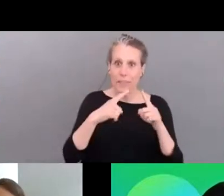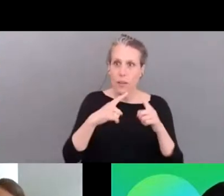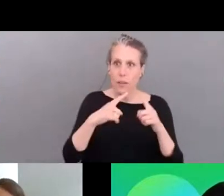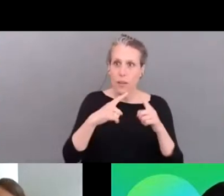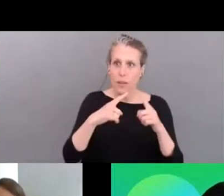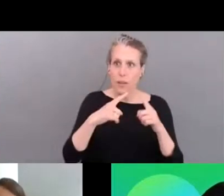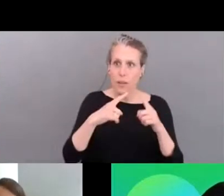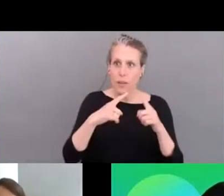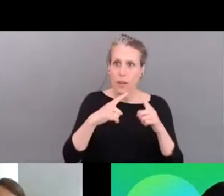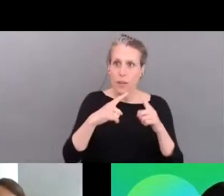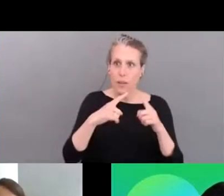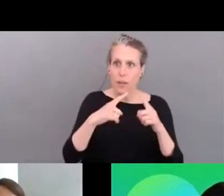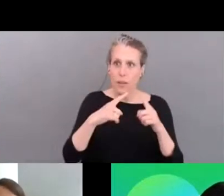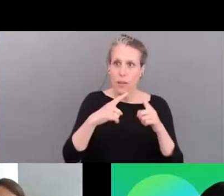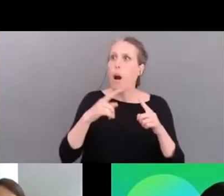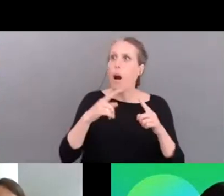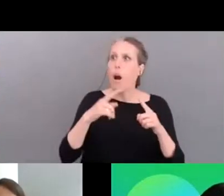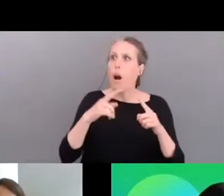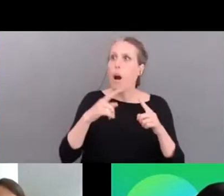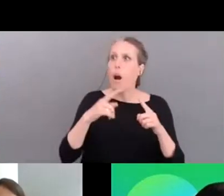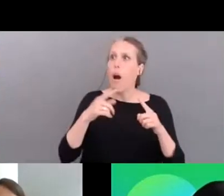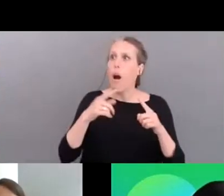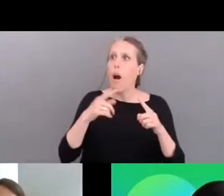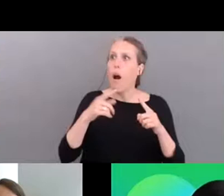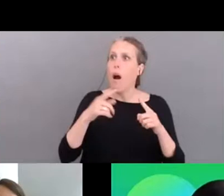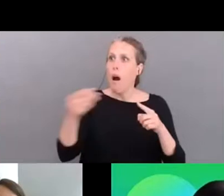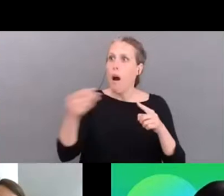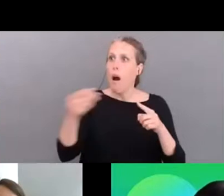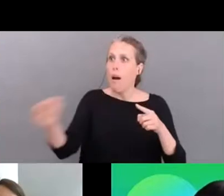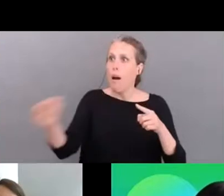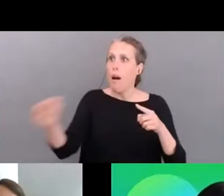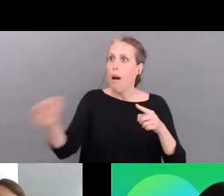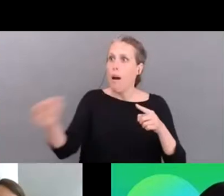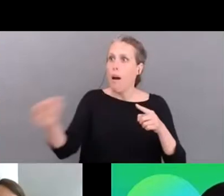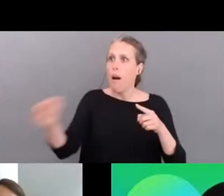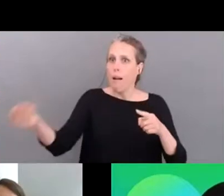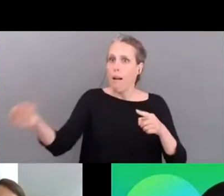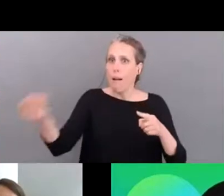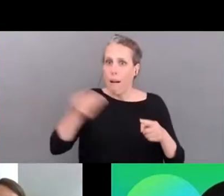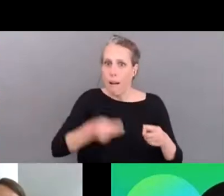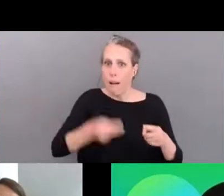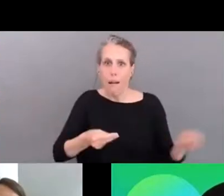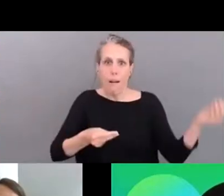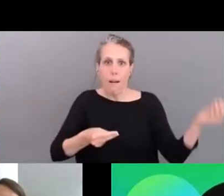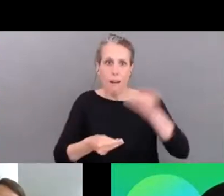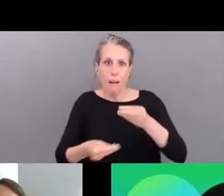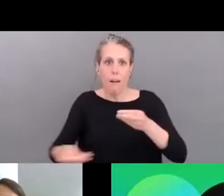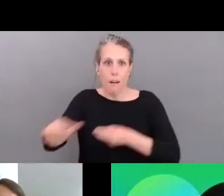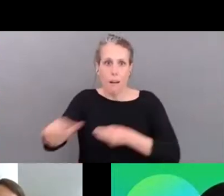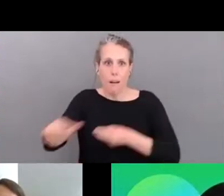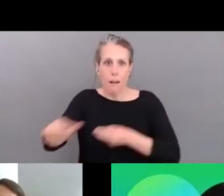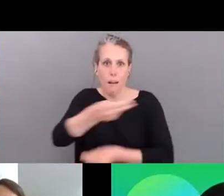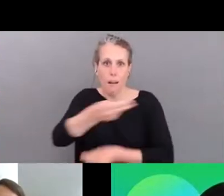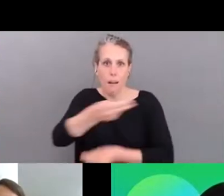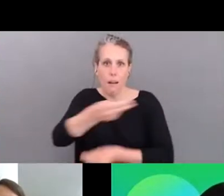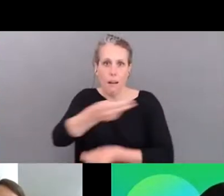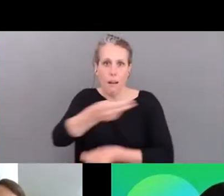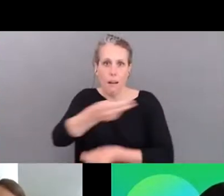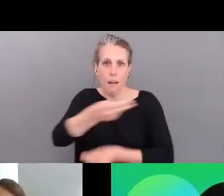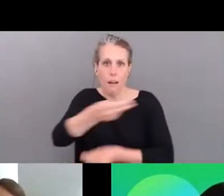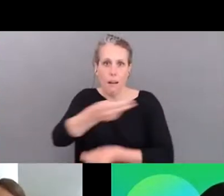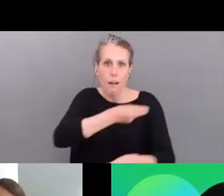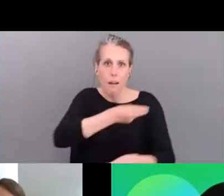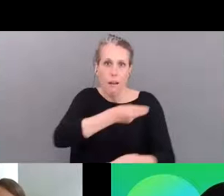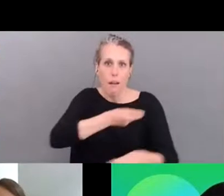stronger uh the people from the industry the people from i mean policy makers uh and yours uh